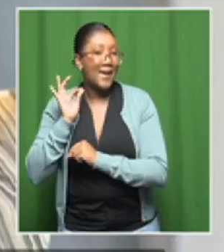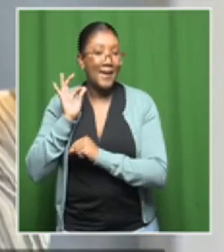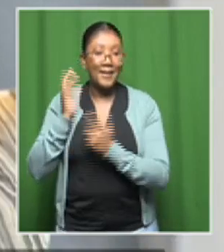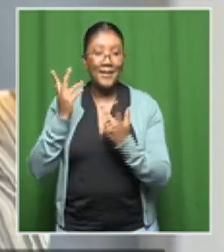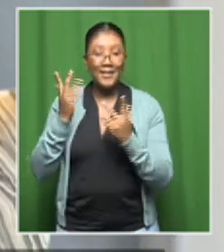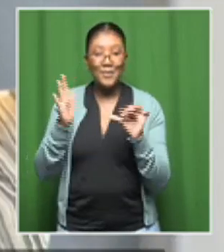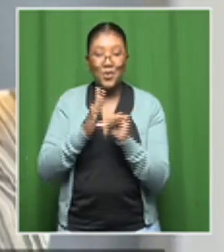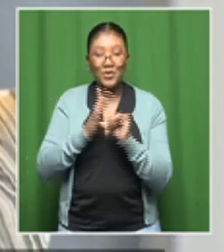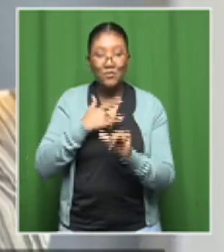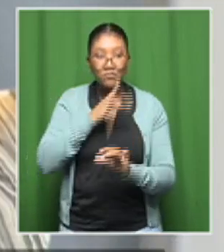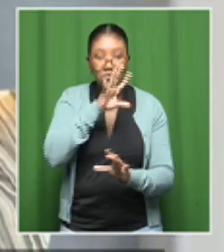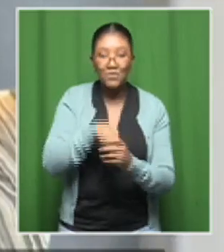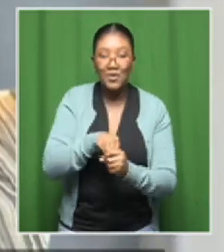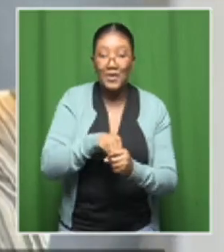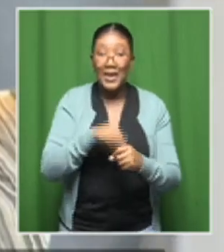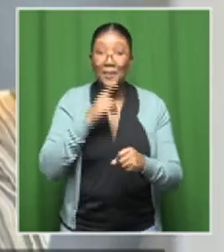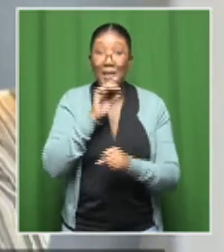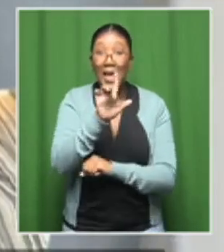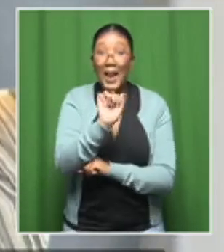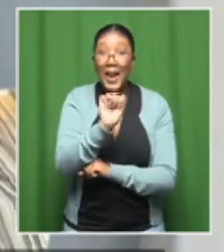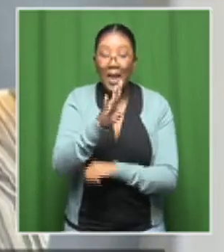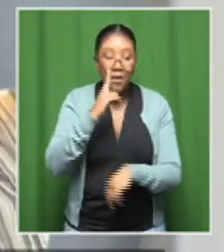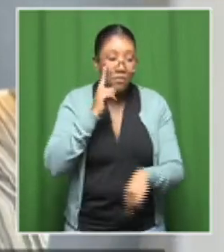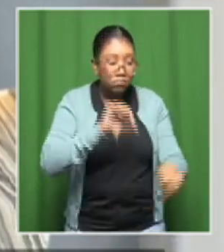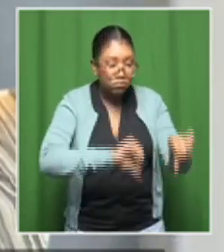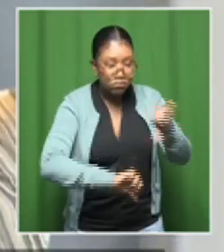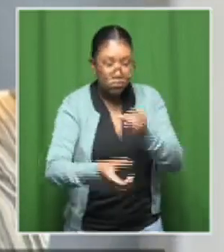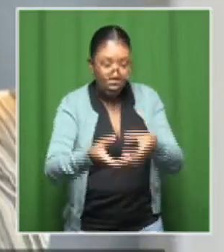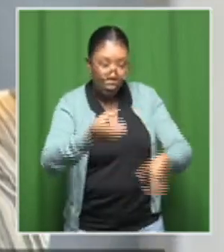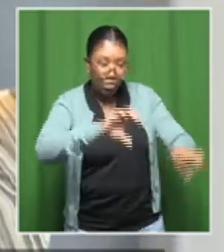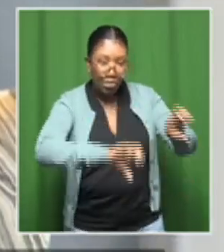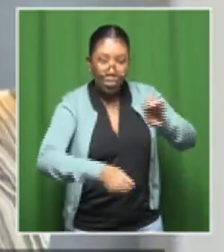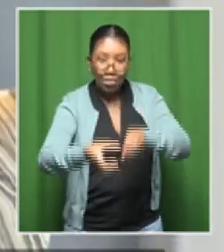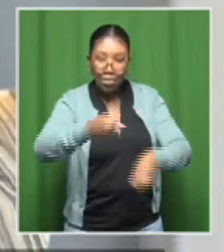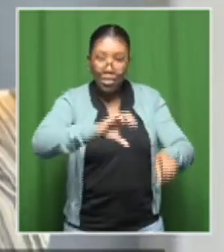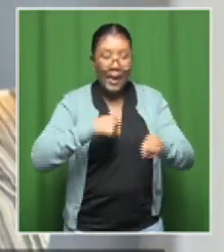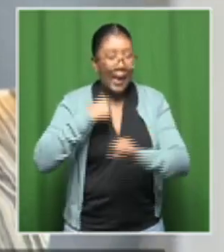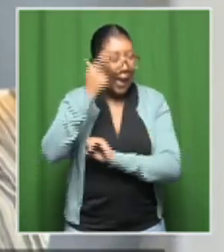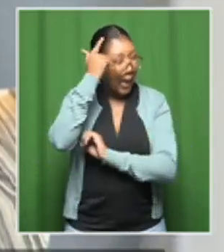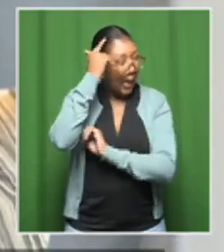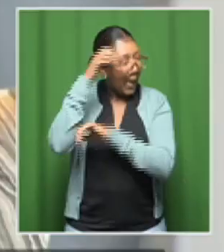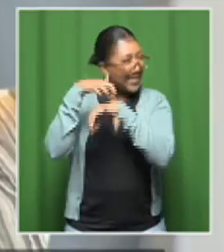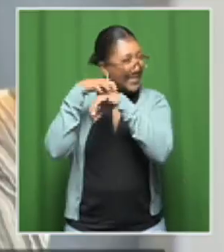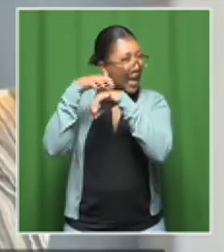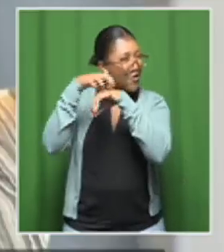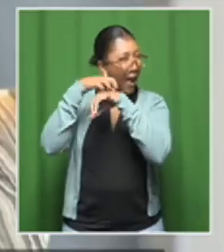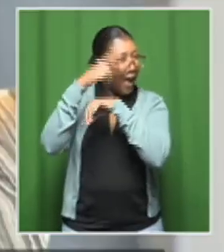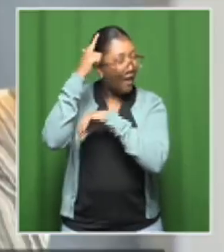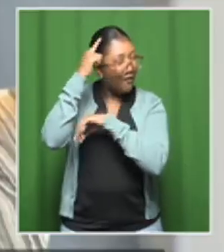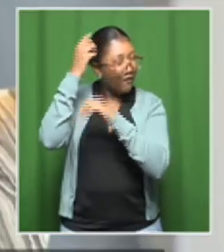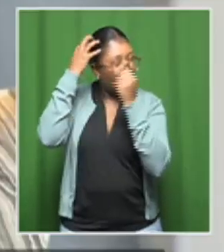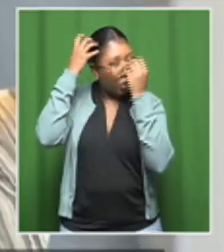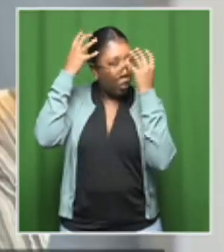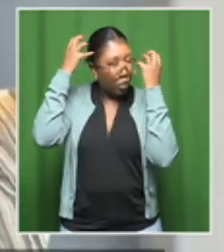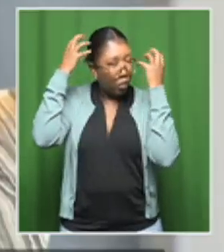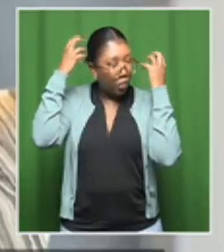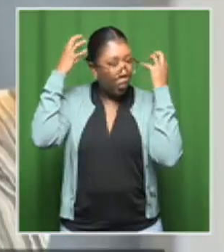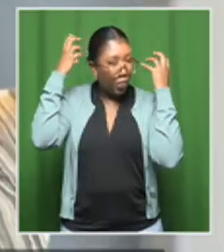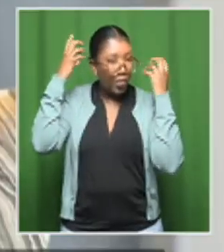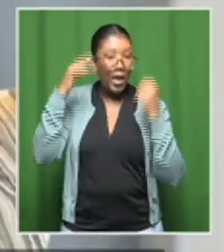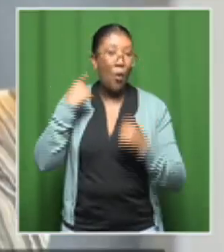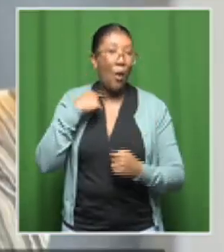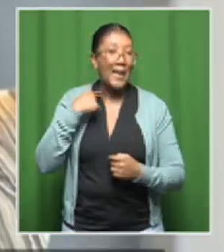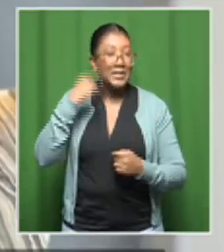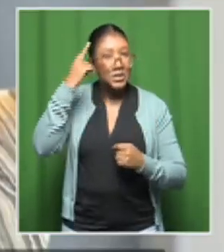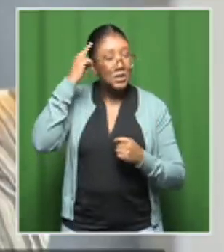we go into the lab and you're like, oh my hair, I've got like dandruff, there's science behind that. Why do you have a dandruff? And